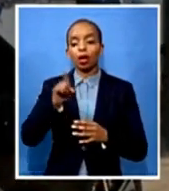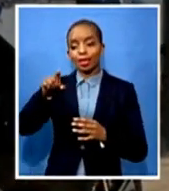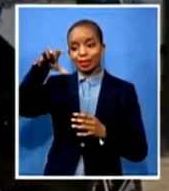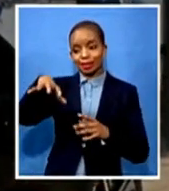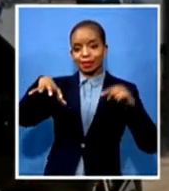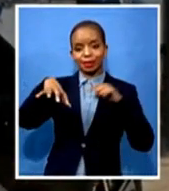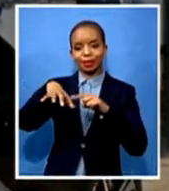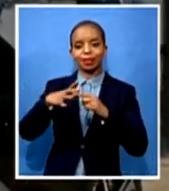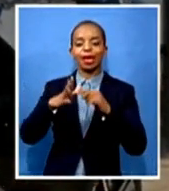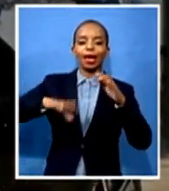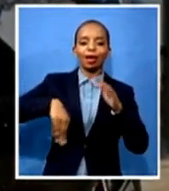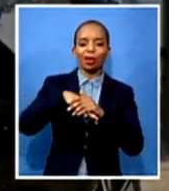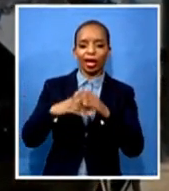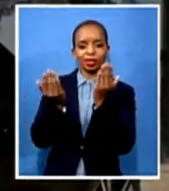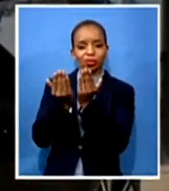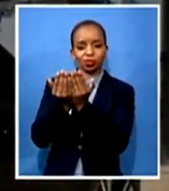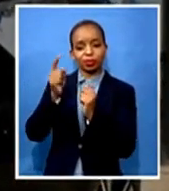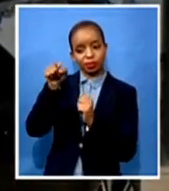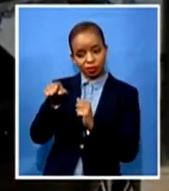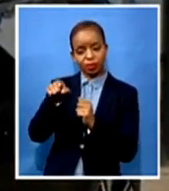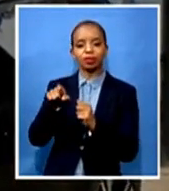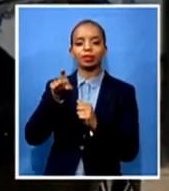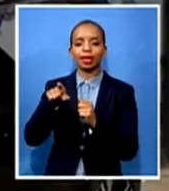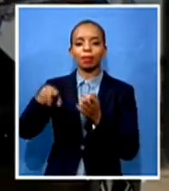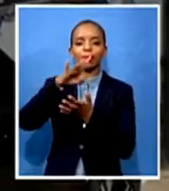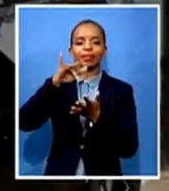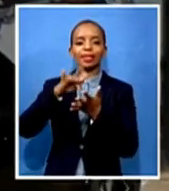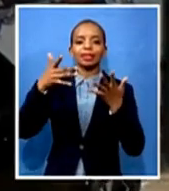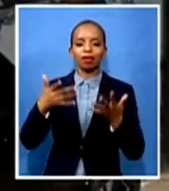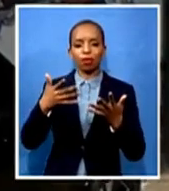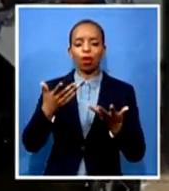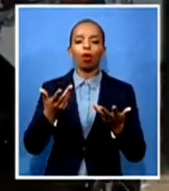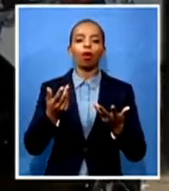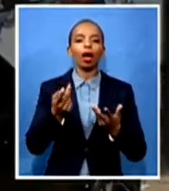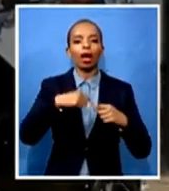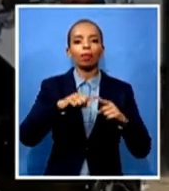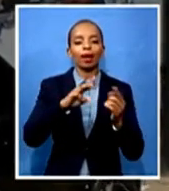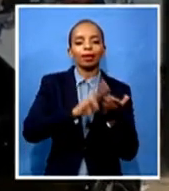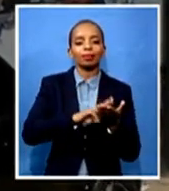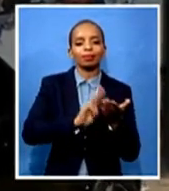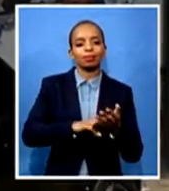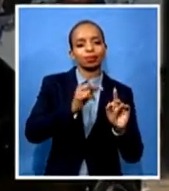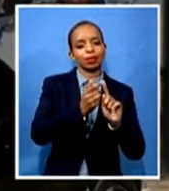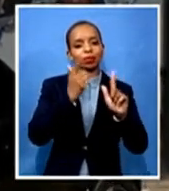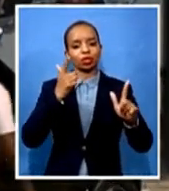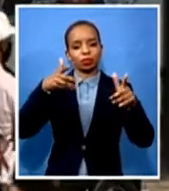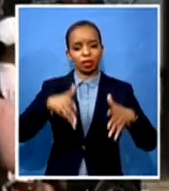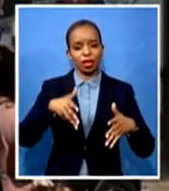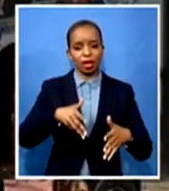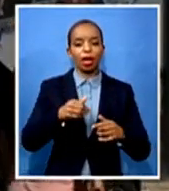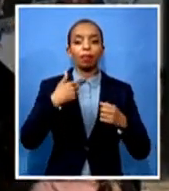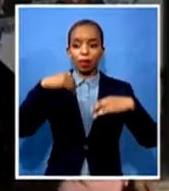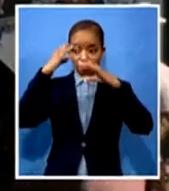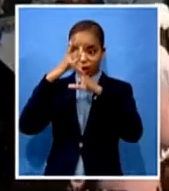centre of our township home, Danzane, here in the Eastern Cape, but not only focusing on Danzane, but the province at large.